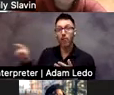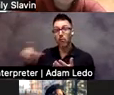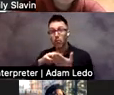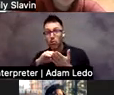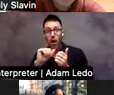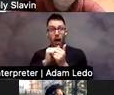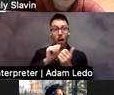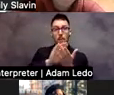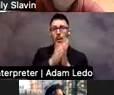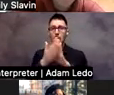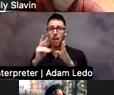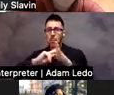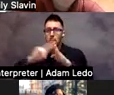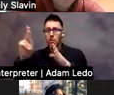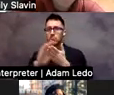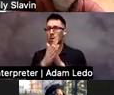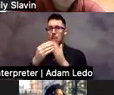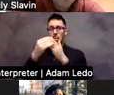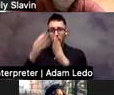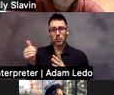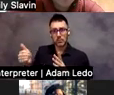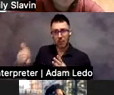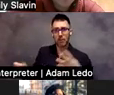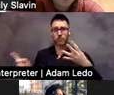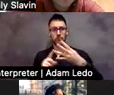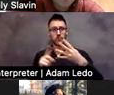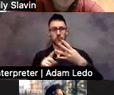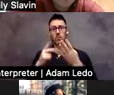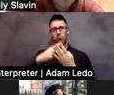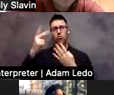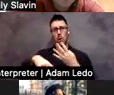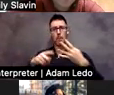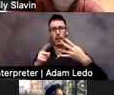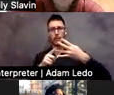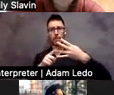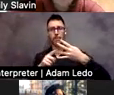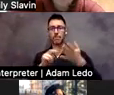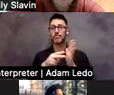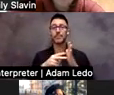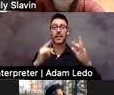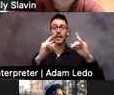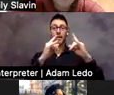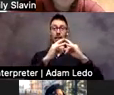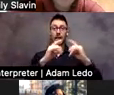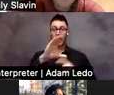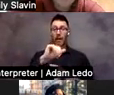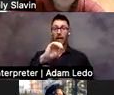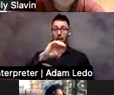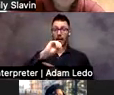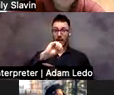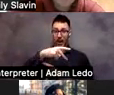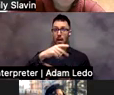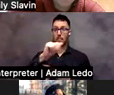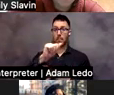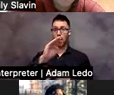leaders. One of the pillars is programming. So for example, Camp Abilities. Also, if anybody's from